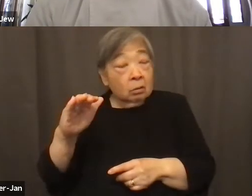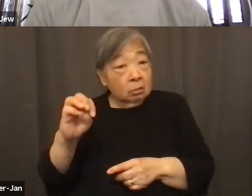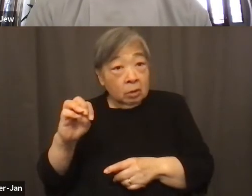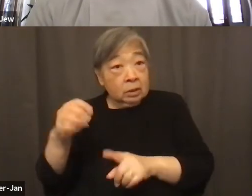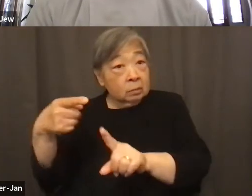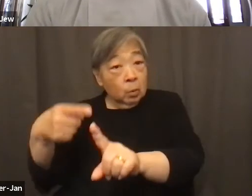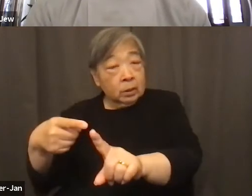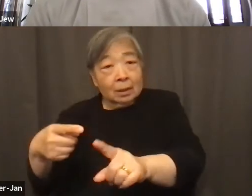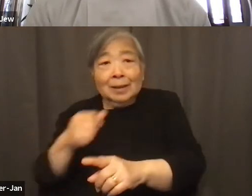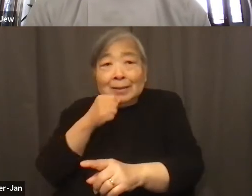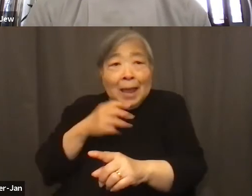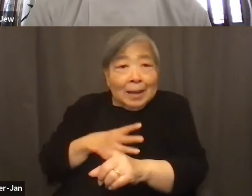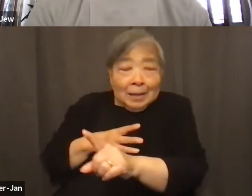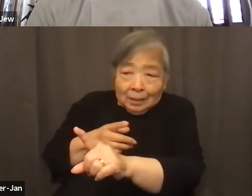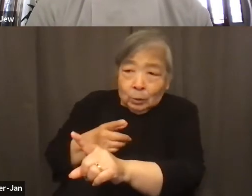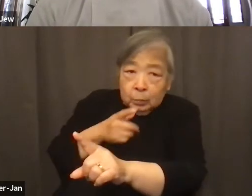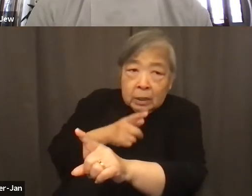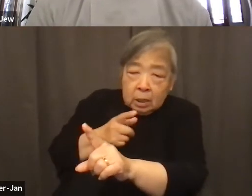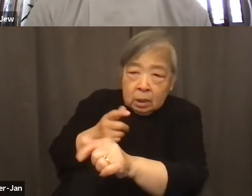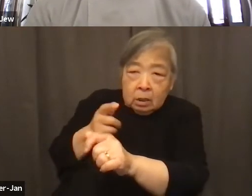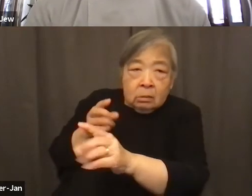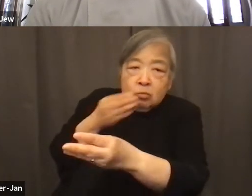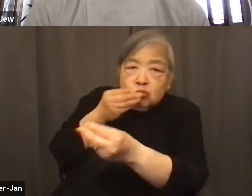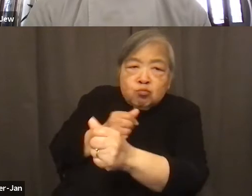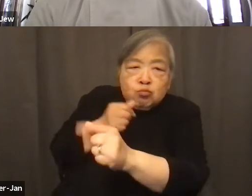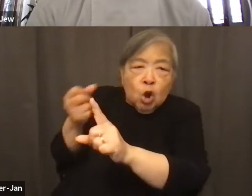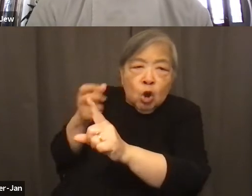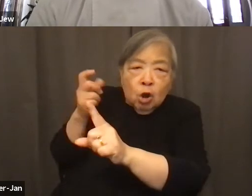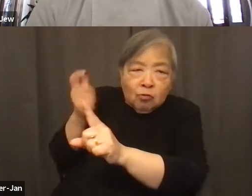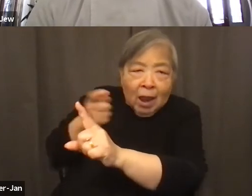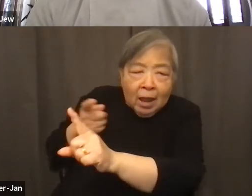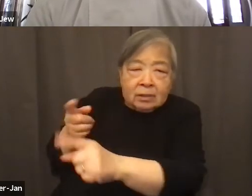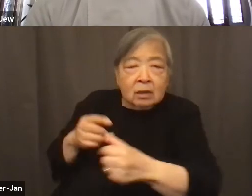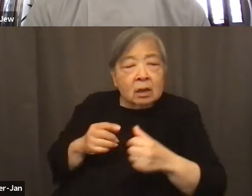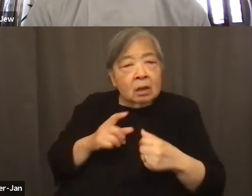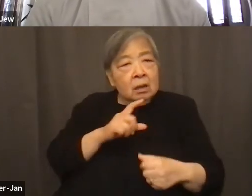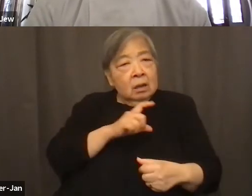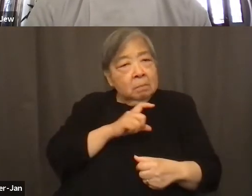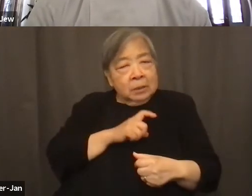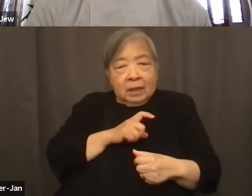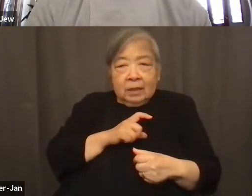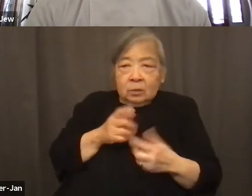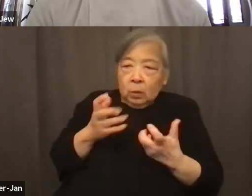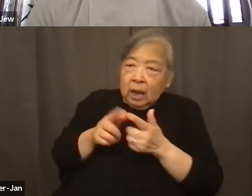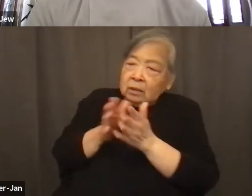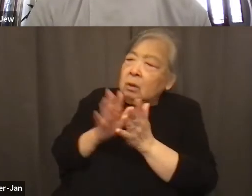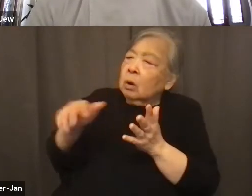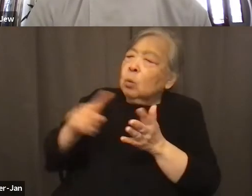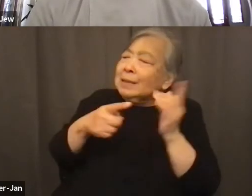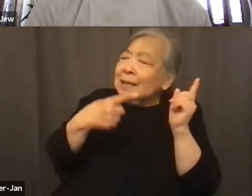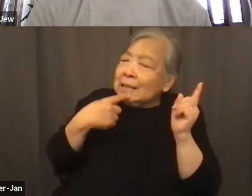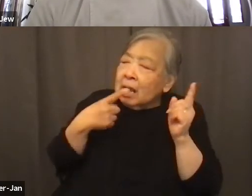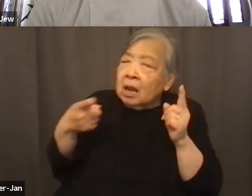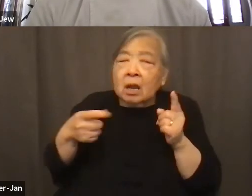on, being harassed. And when the police asked, what did they curse you in, she cannot tell you because she doesn't speak